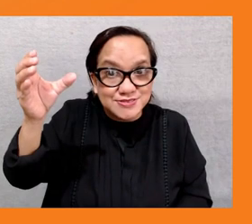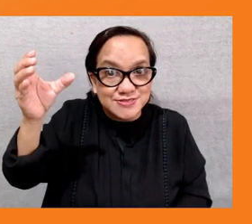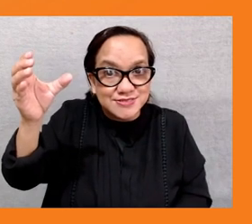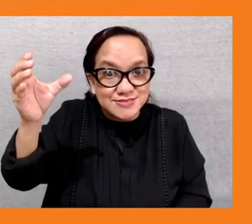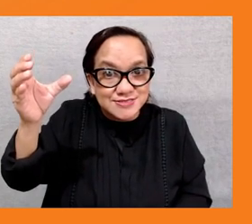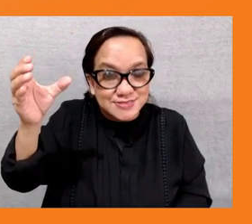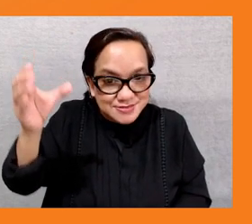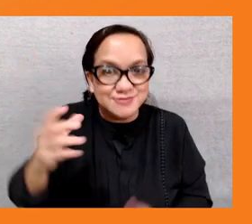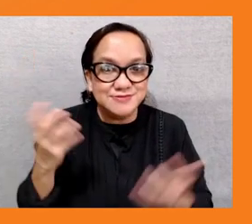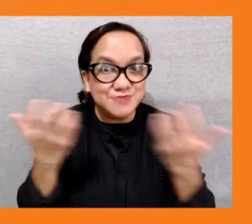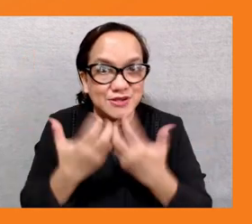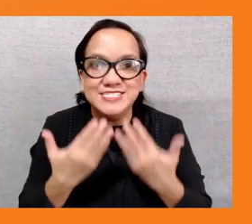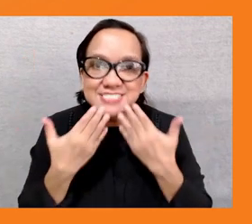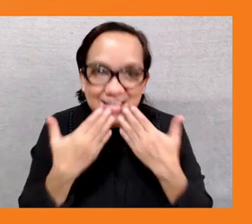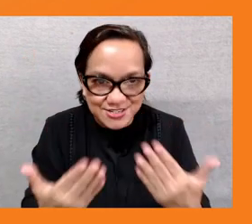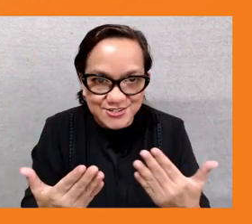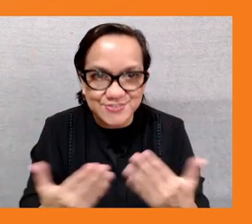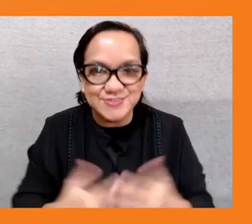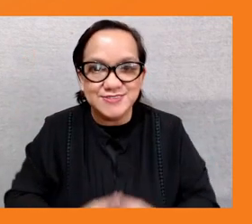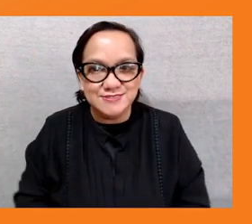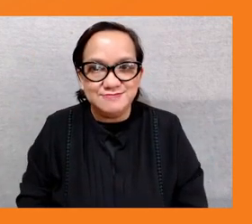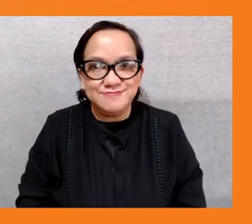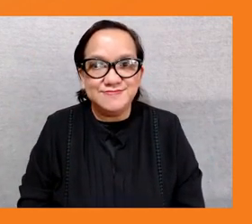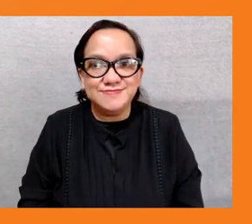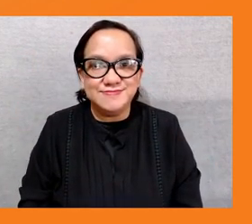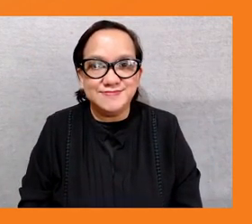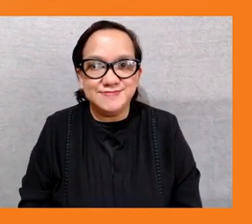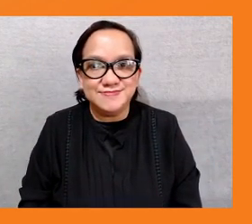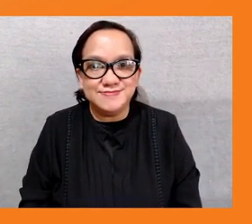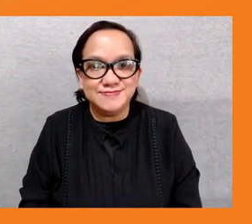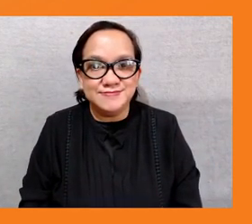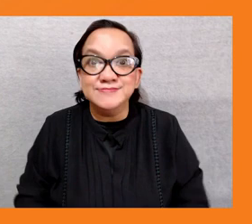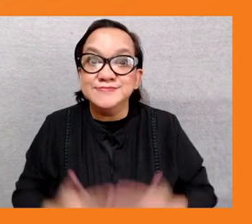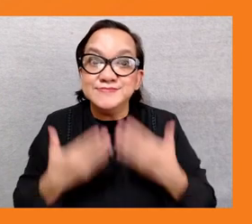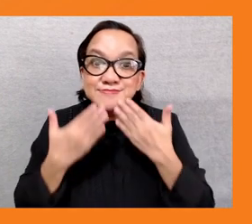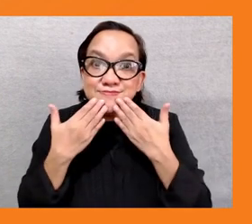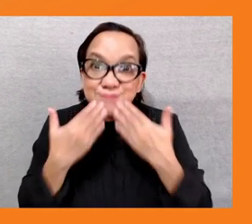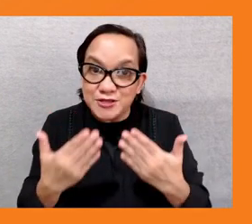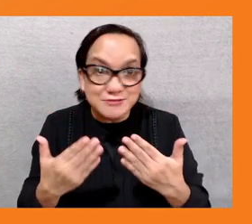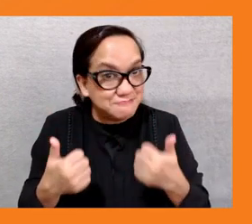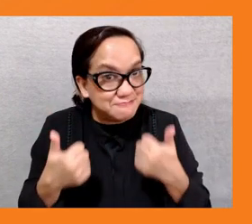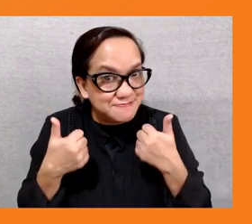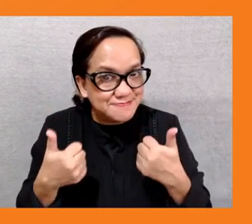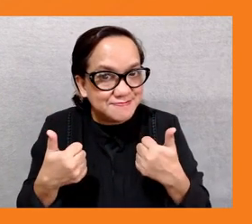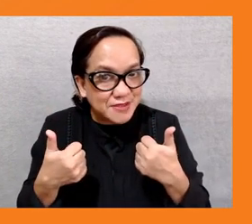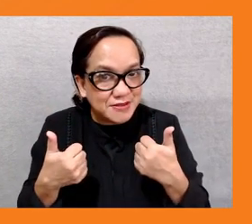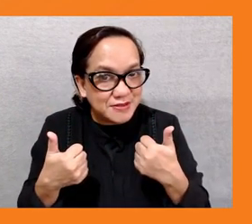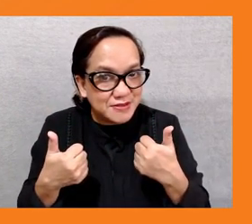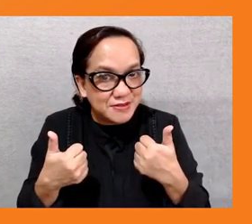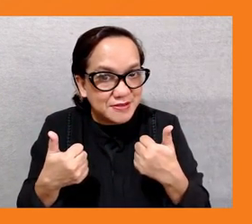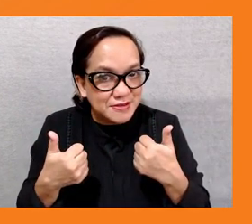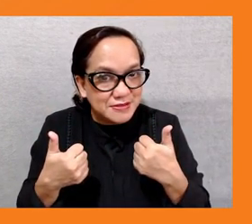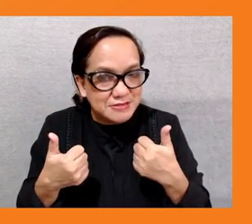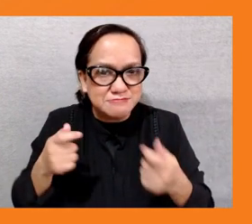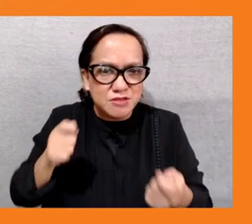thank you so much kate it's really great to see how the concept has gradually evolved or transformed over time